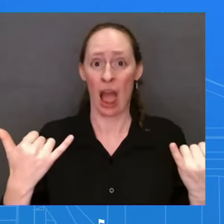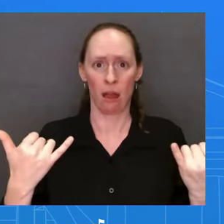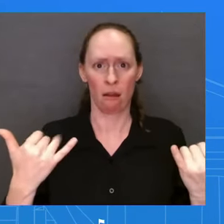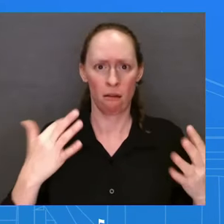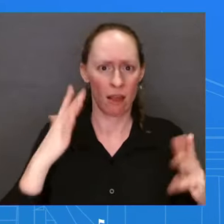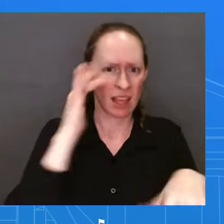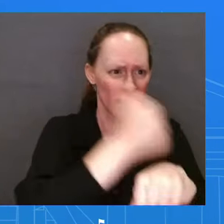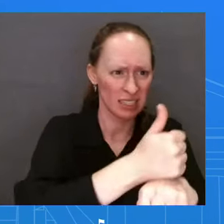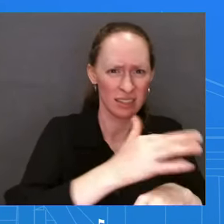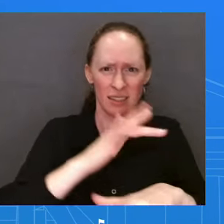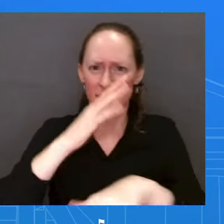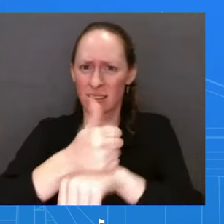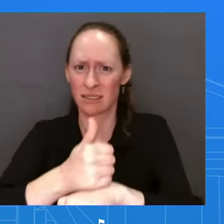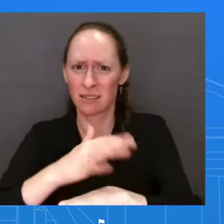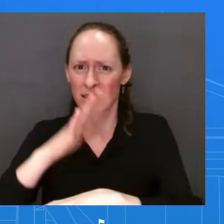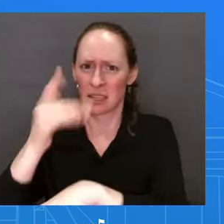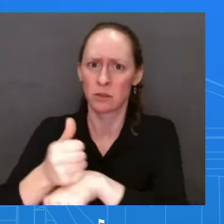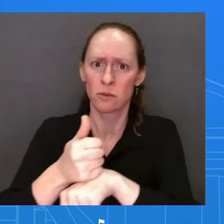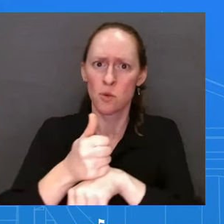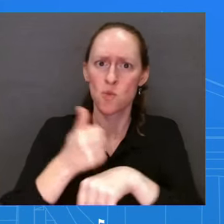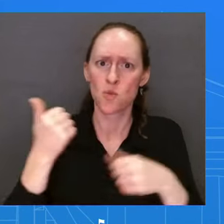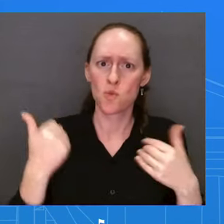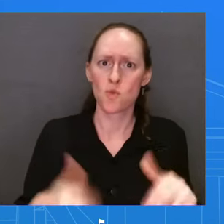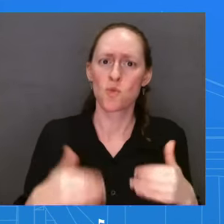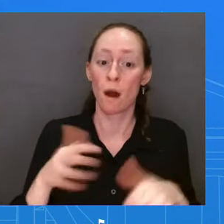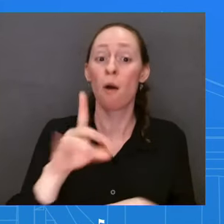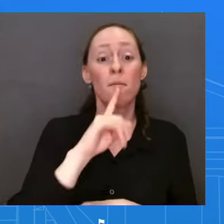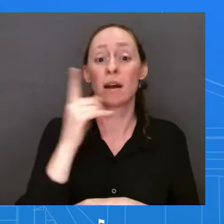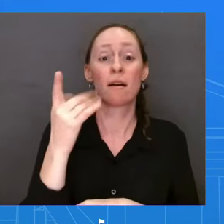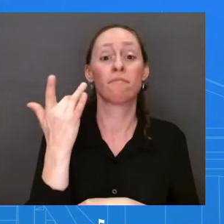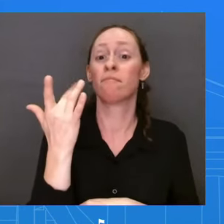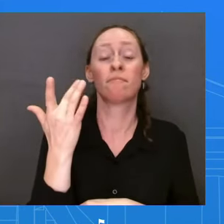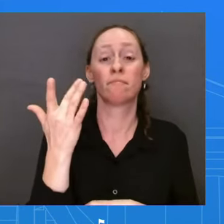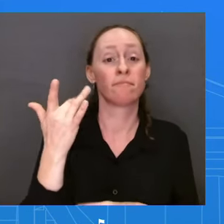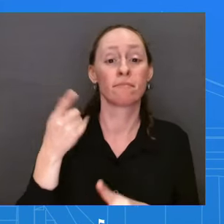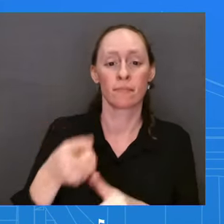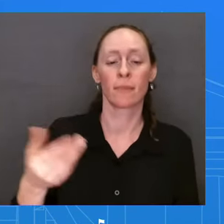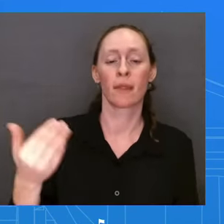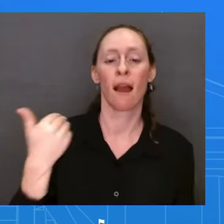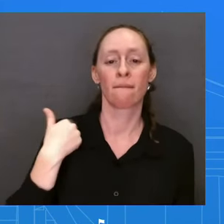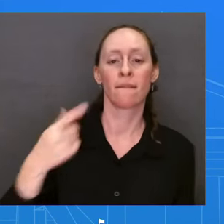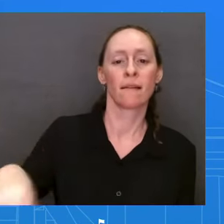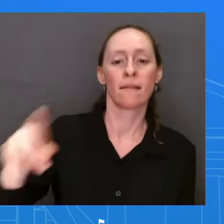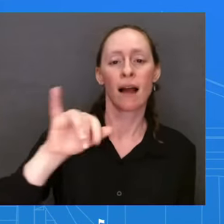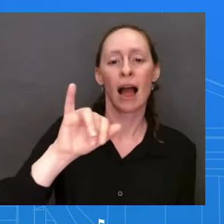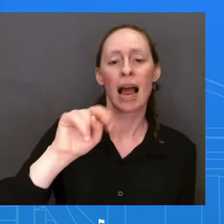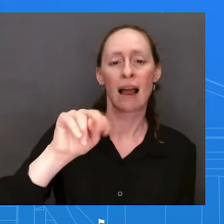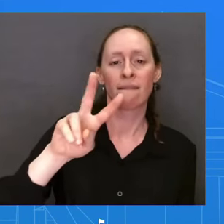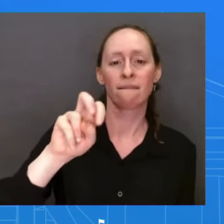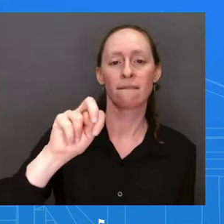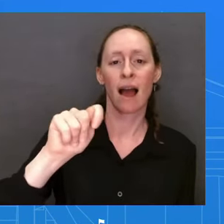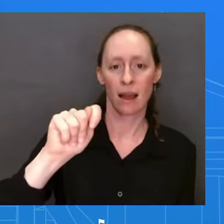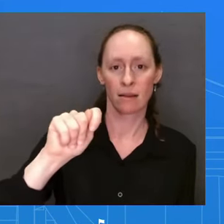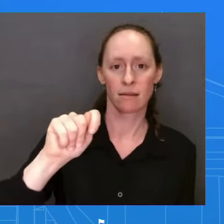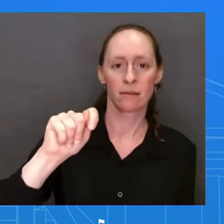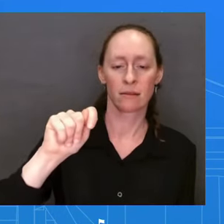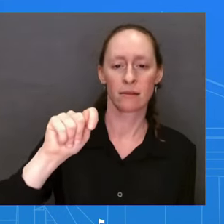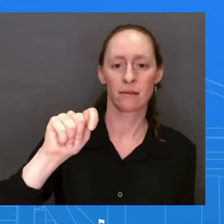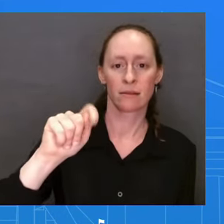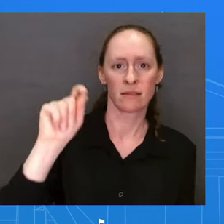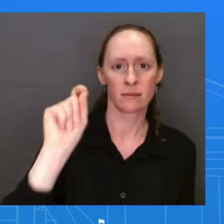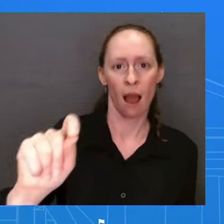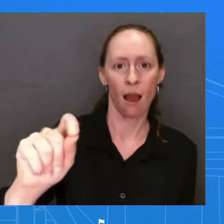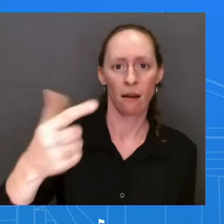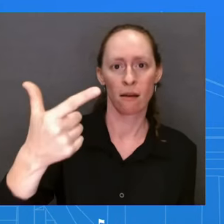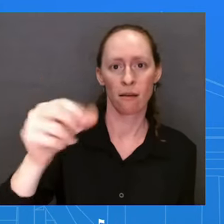and you can actually see where all the private investment that's coming into the United States, where all of these 35,000 transportation